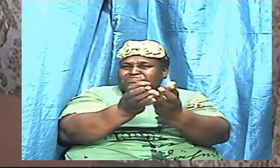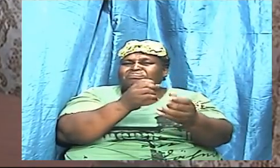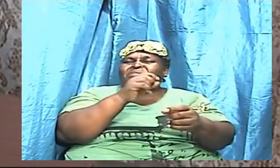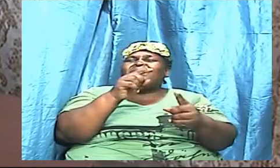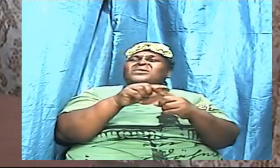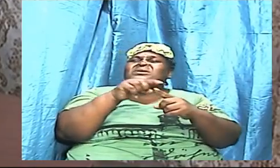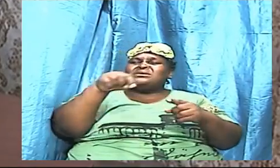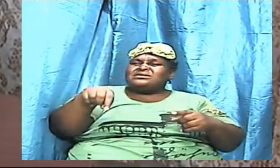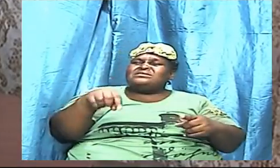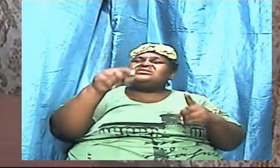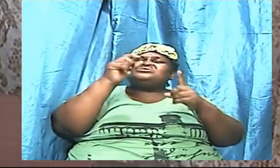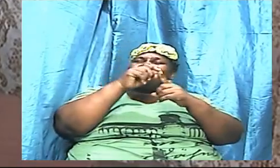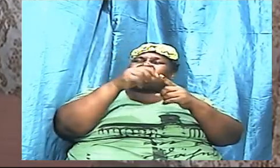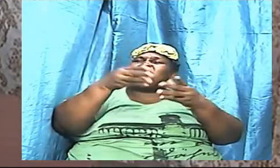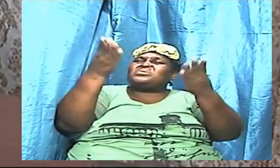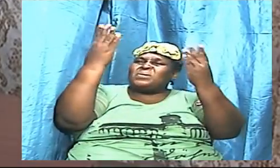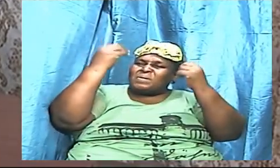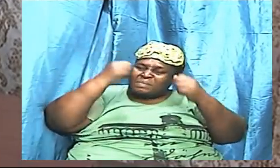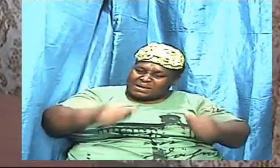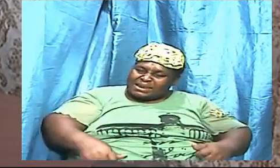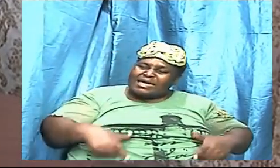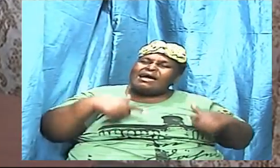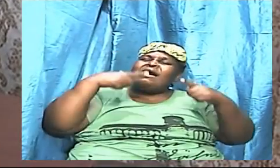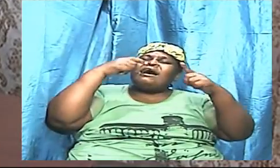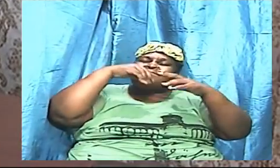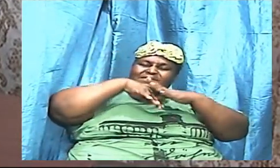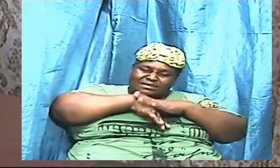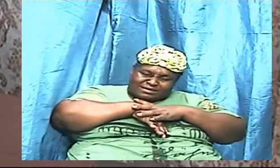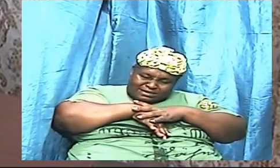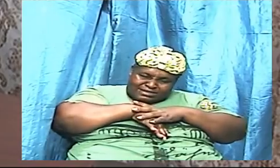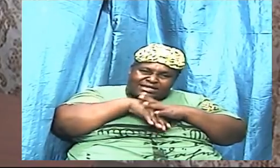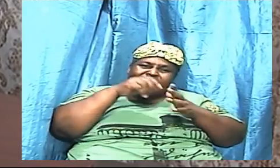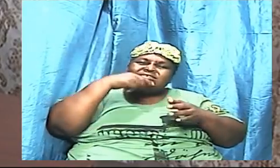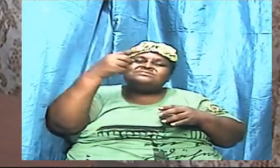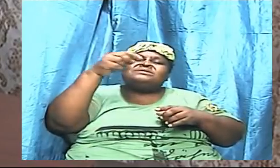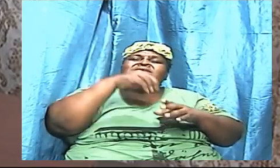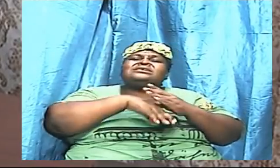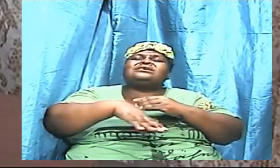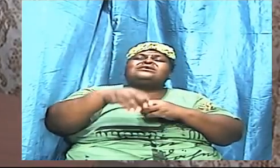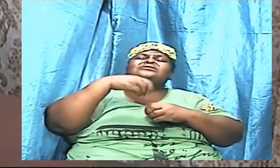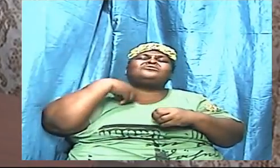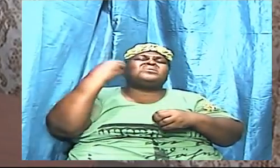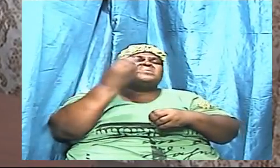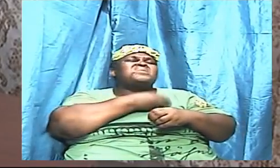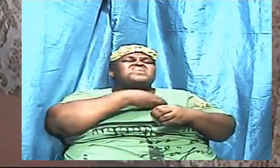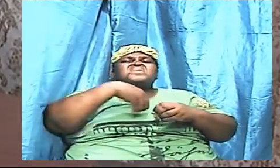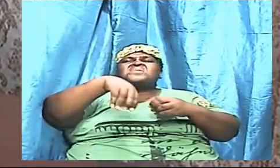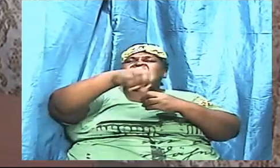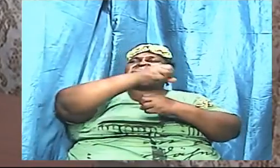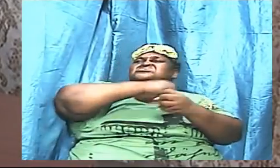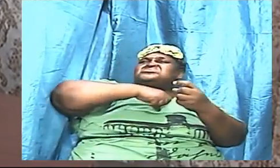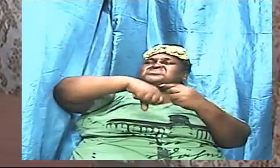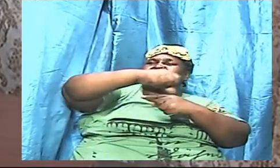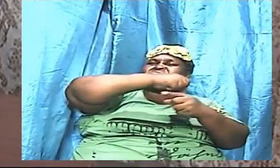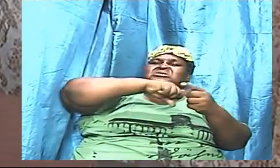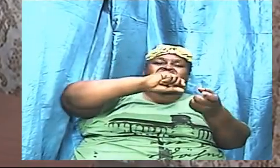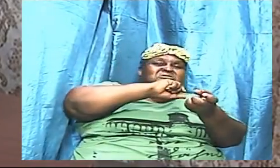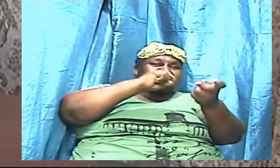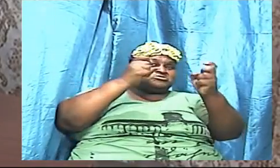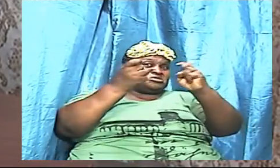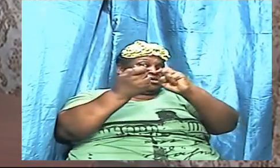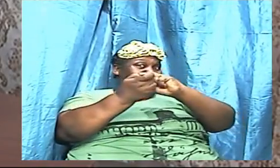and we speak it into our situation it transforms into that two edged sword and it